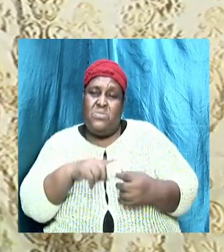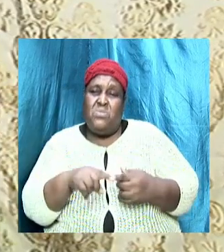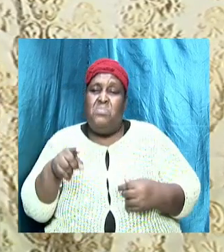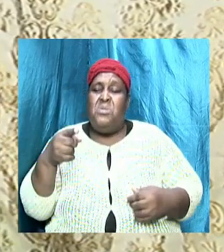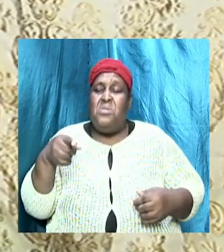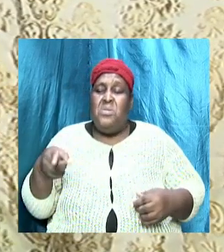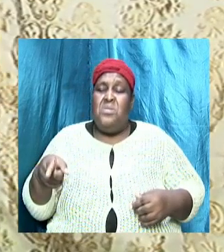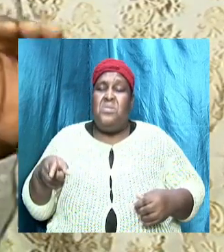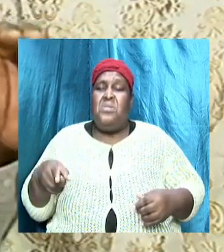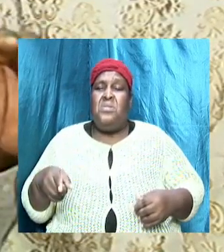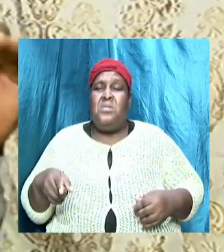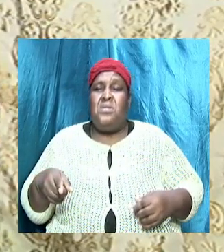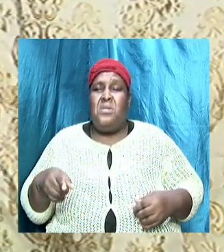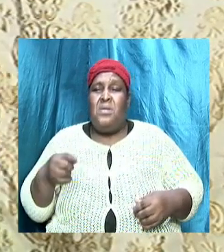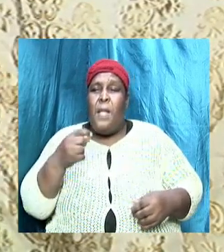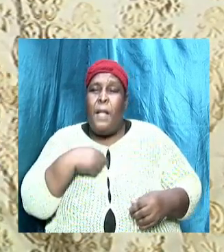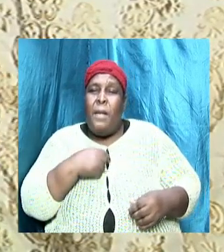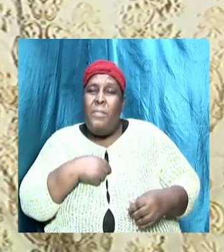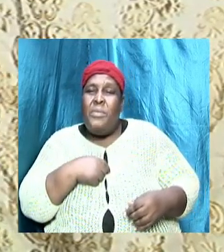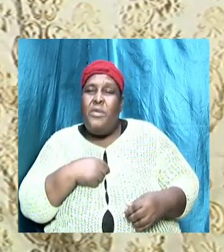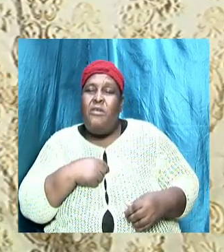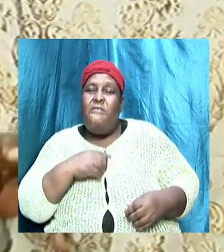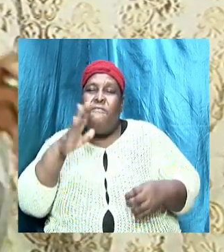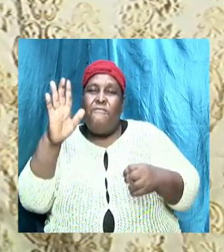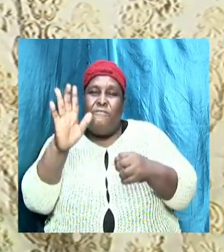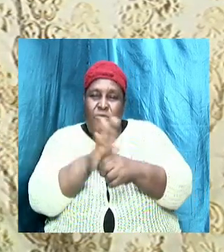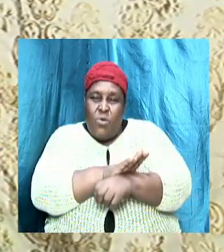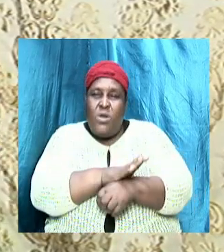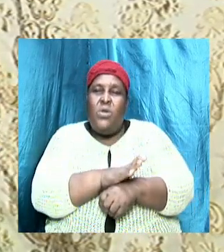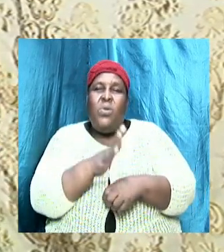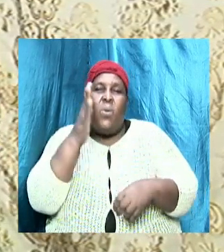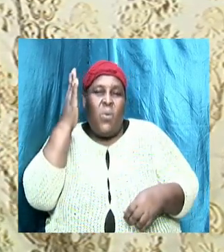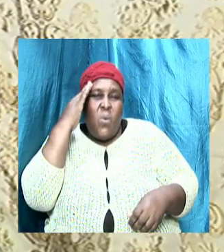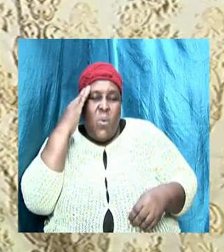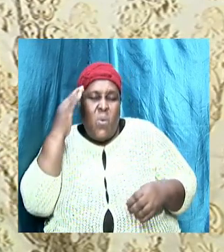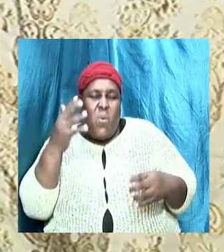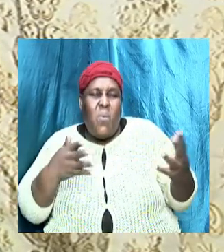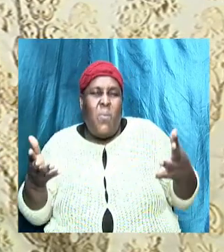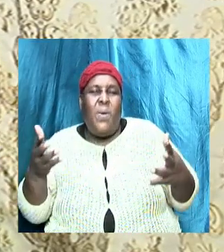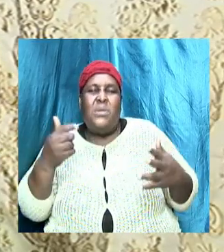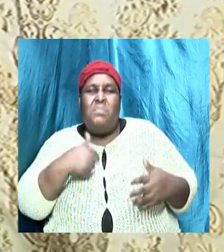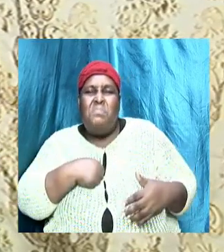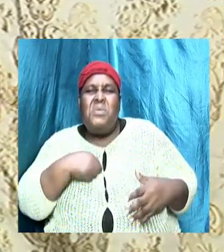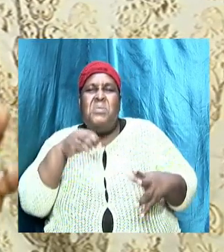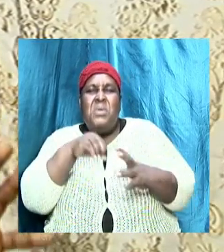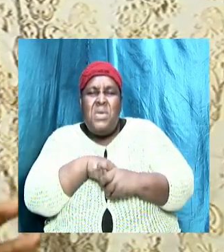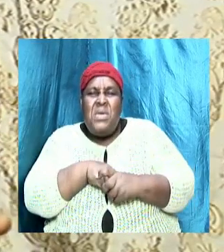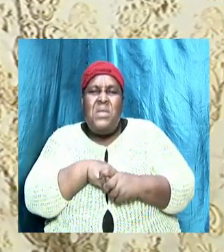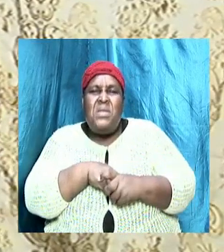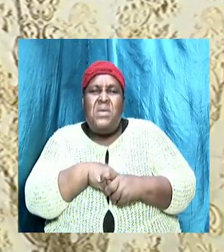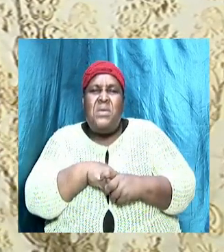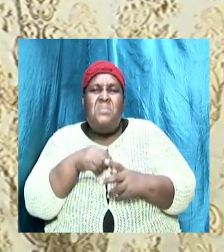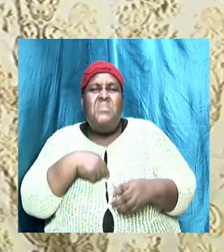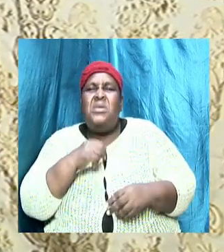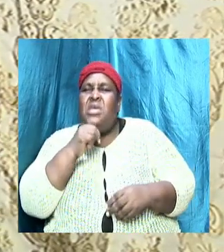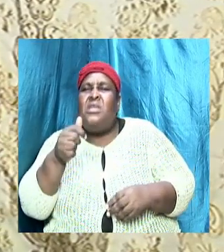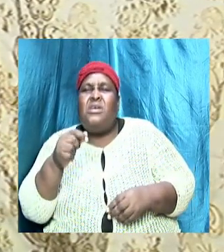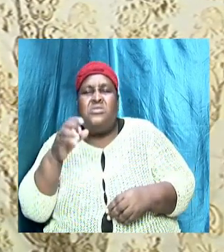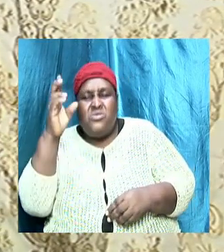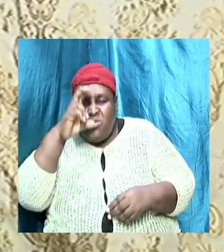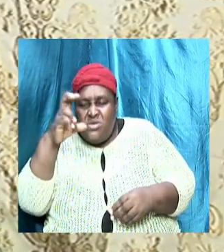I am fully persuaded that what I am in in the truth I am not searching for anything else